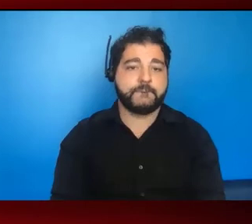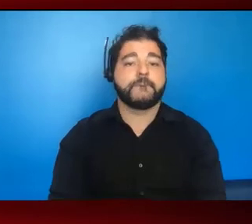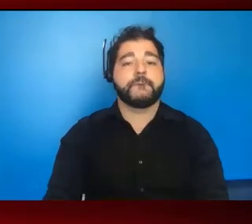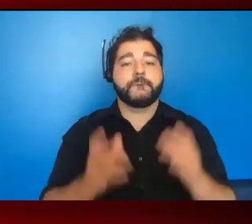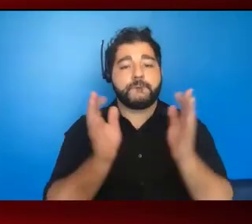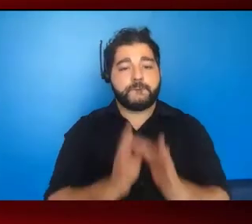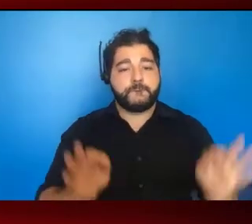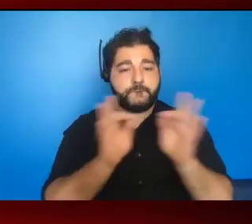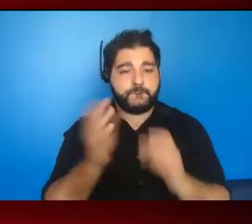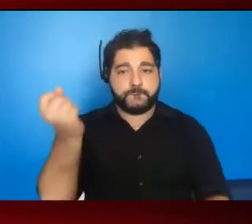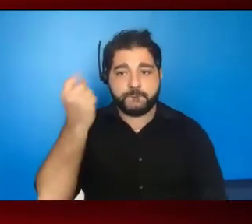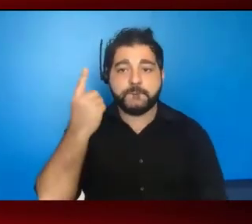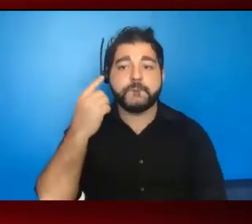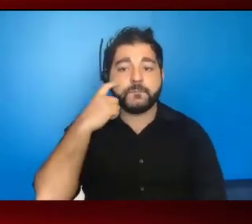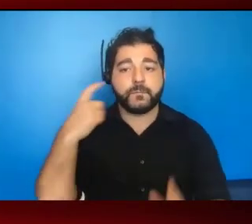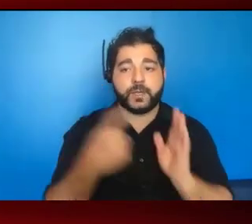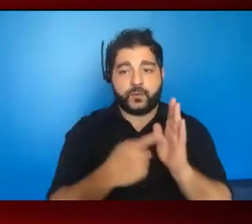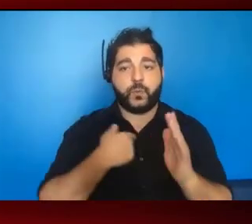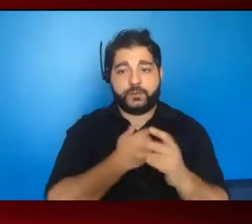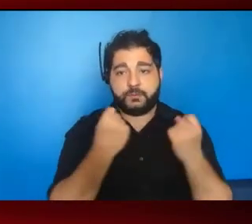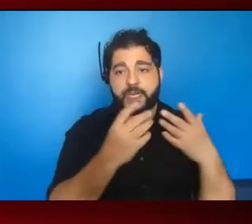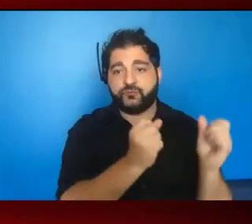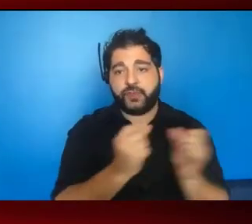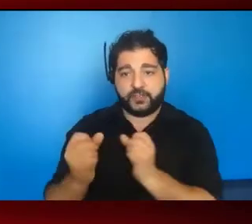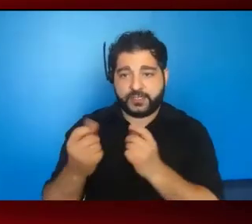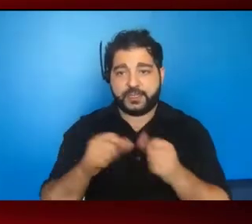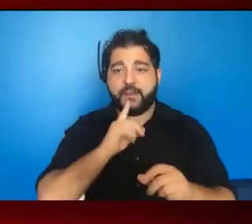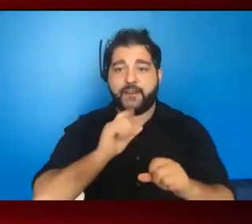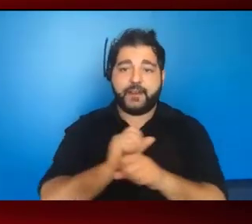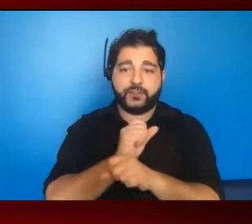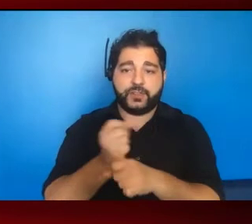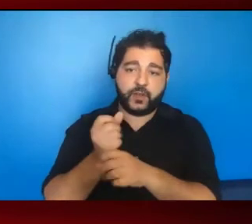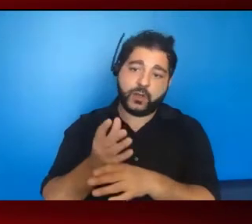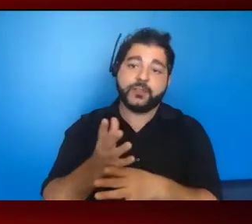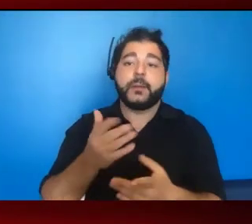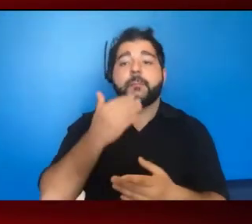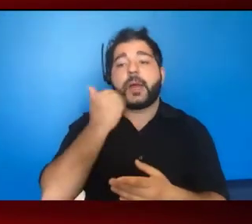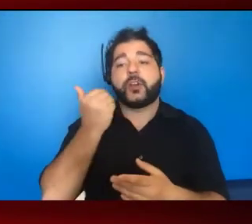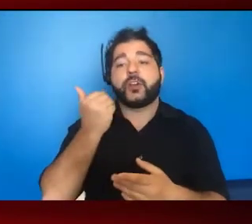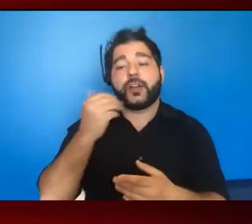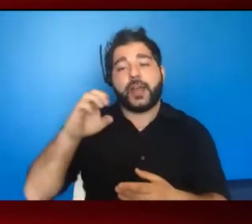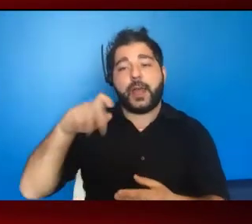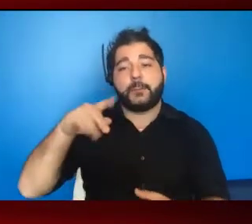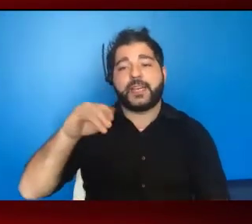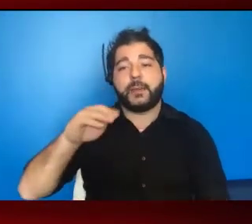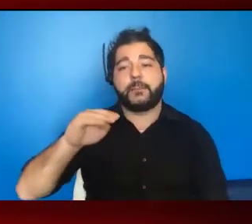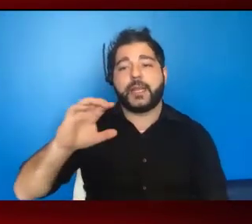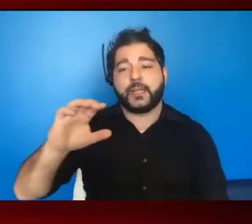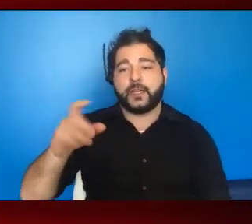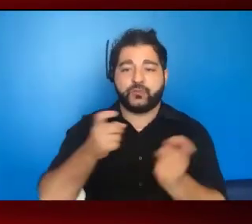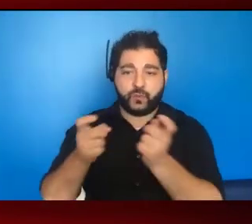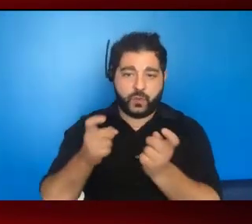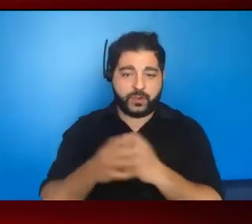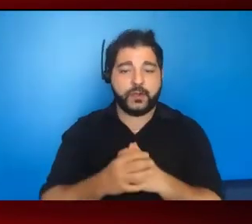there are many strategies that we know can actually lead to better pandemic or epidemic control. And so